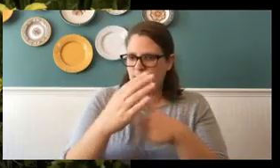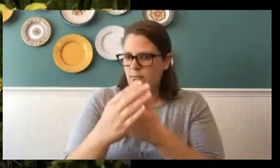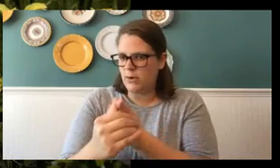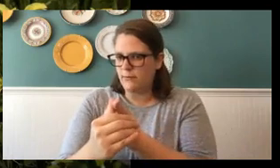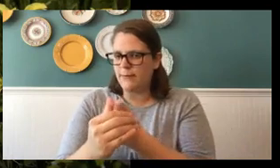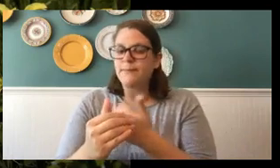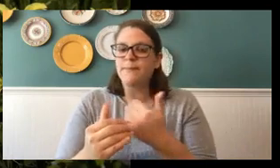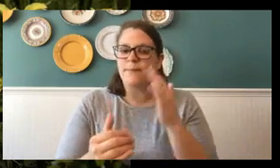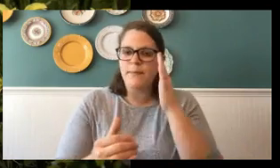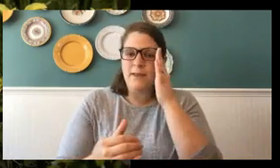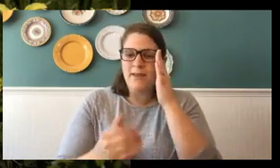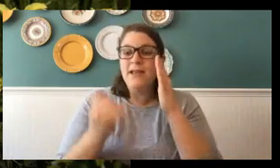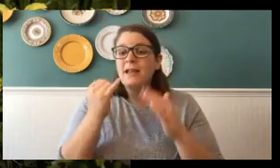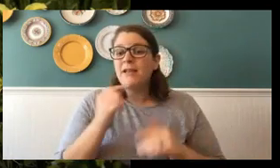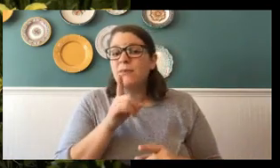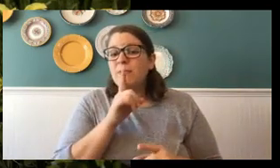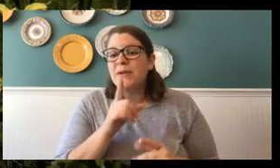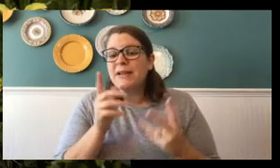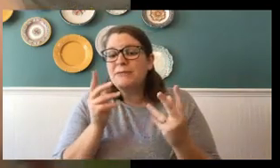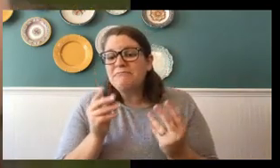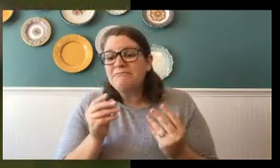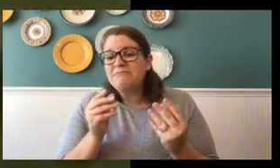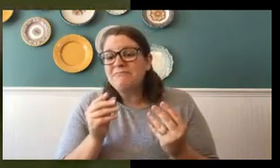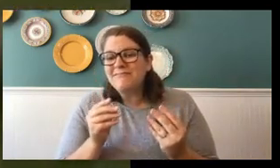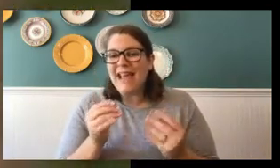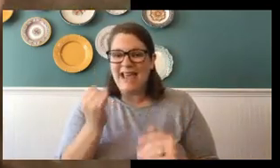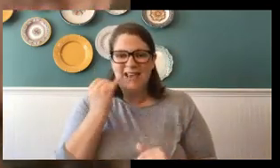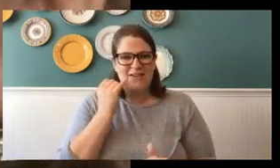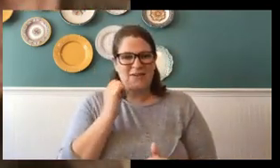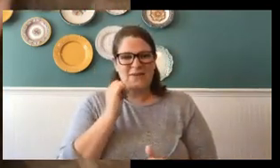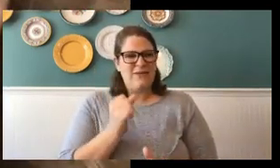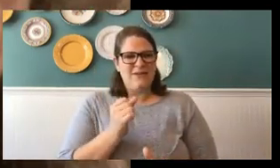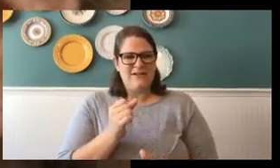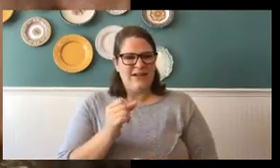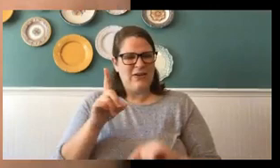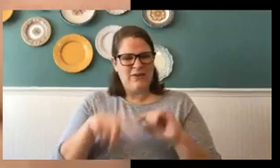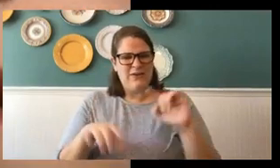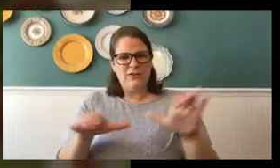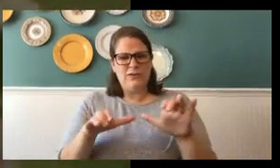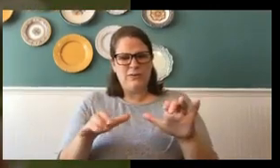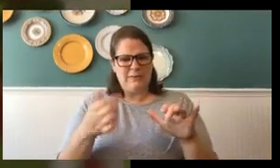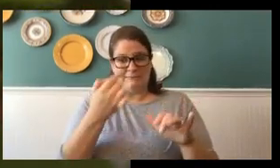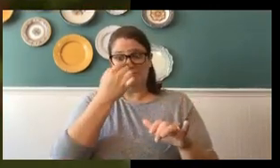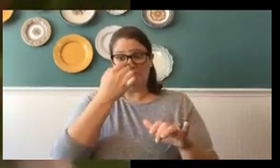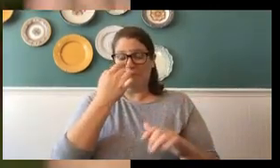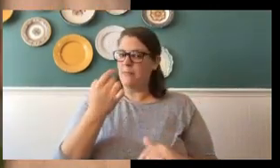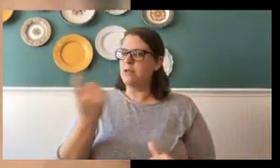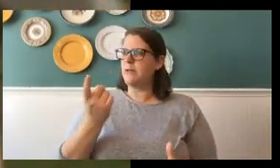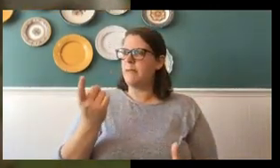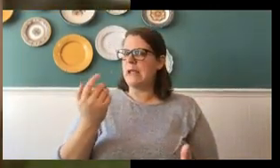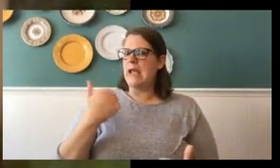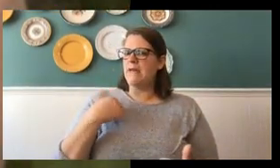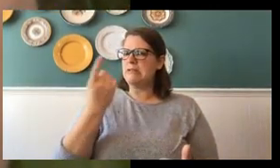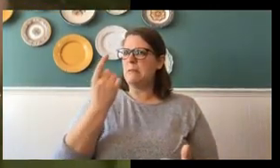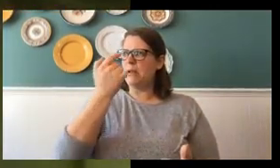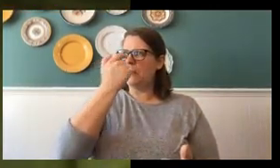Because if it weren't, I couldn't do this. Um, is there something right, is there something right